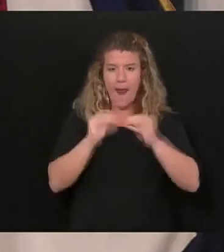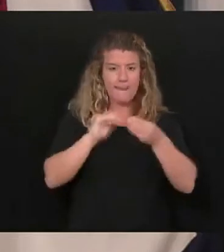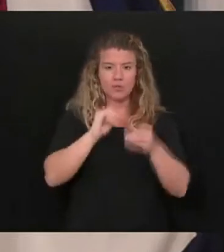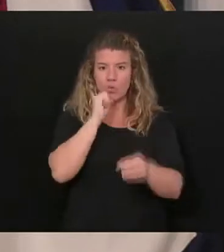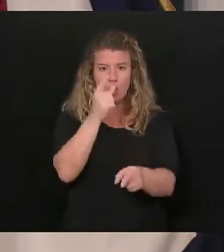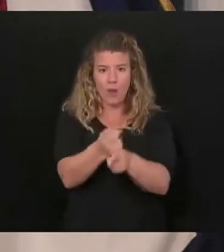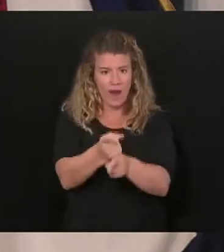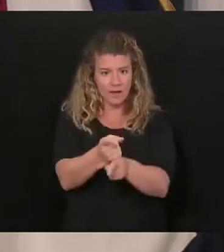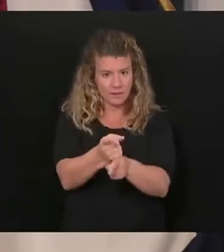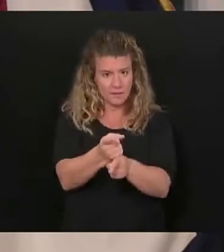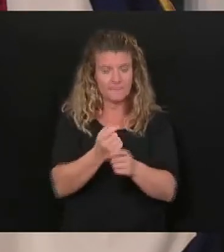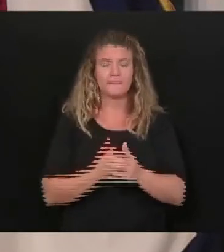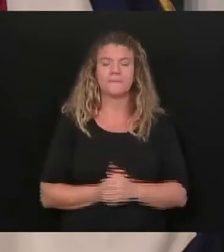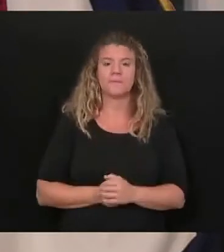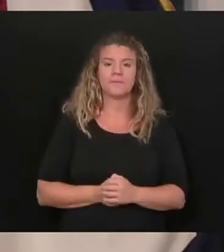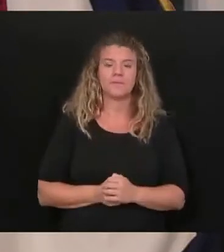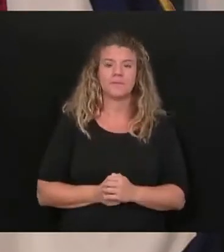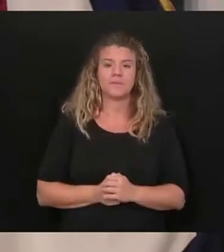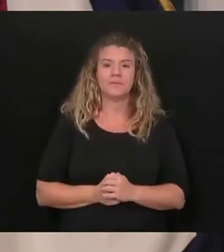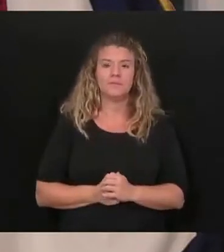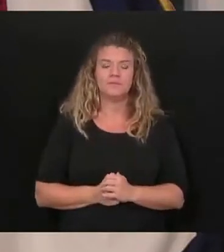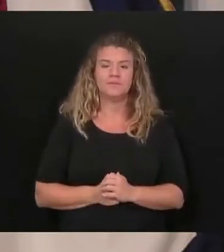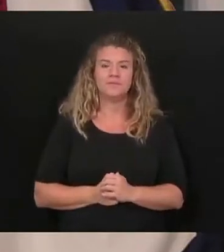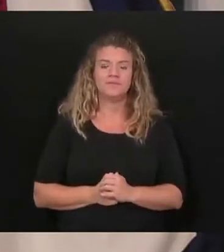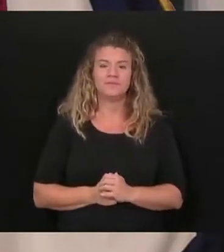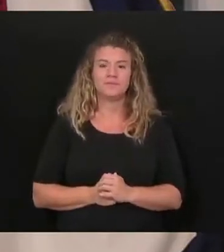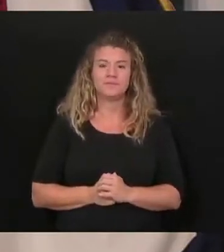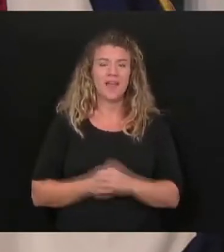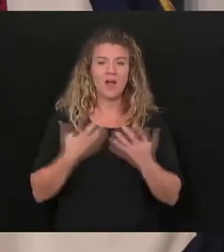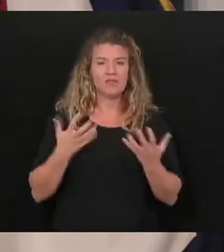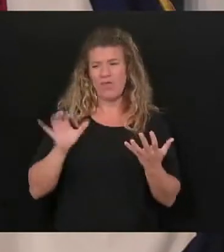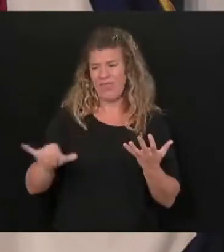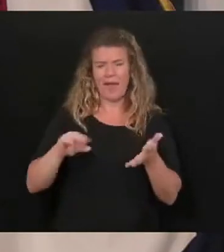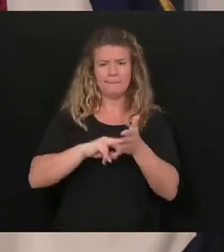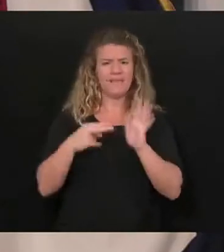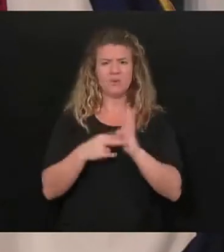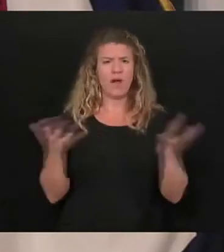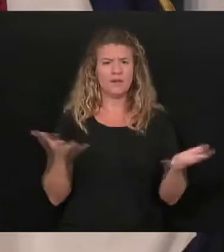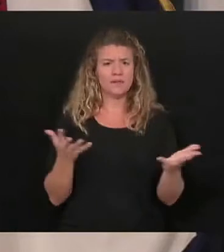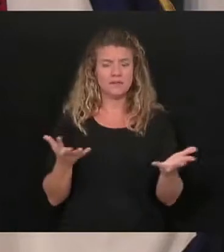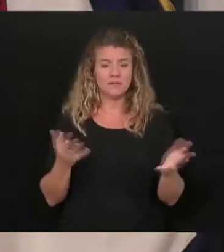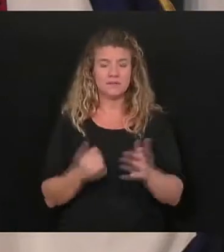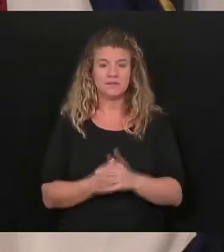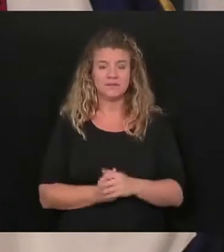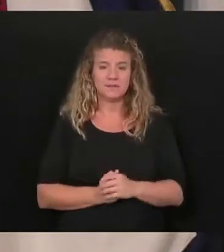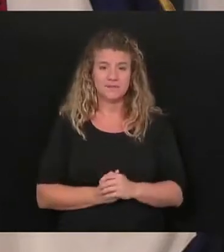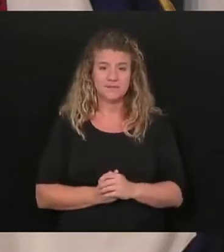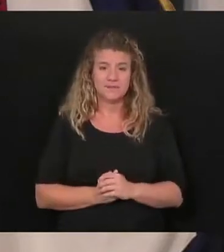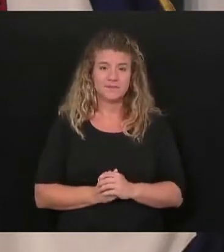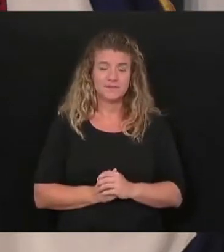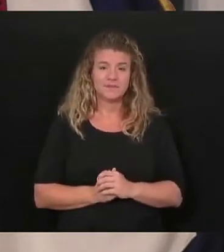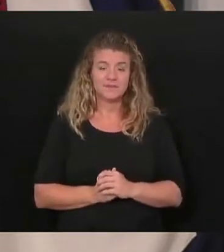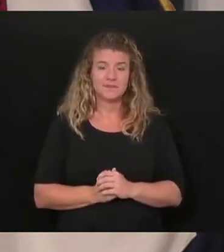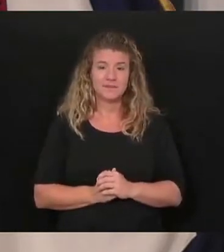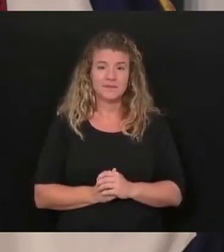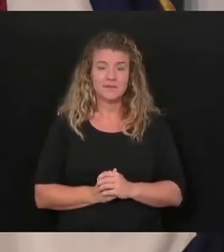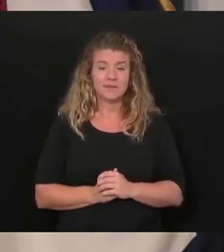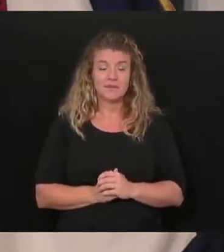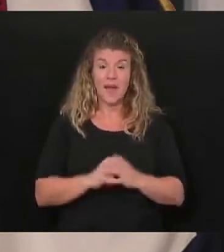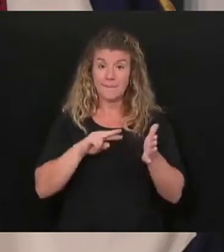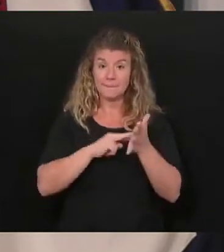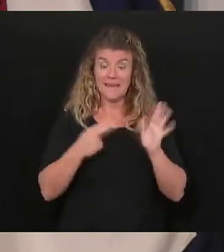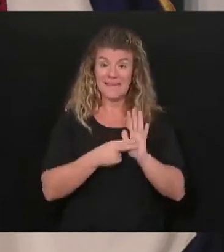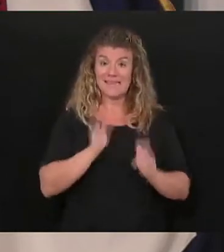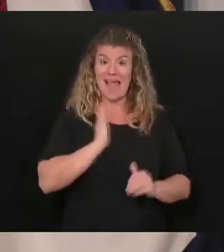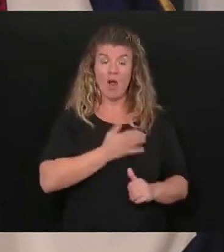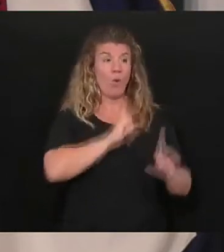active cases. Now, what does that mean? It means basically that we are over-reporting